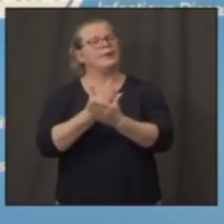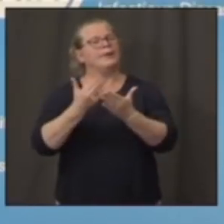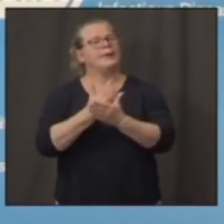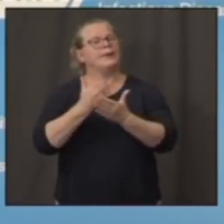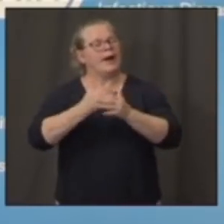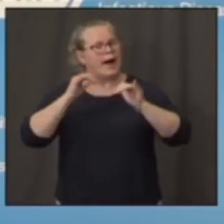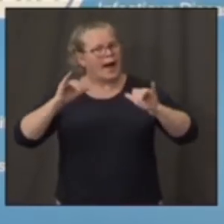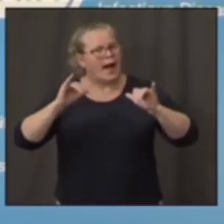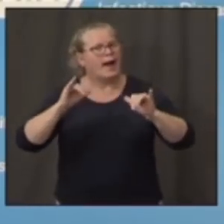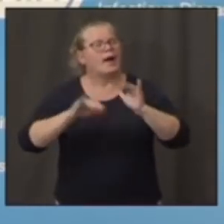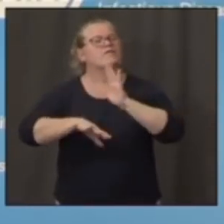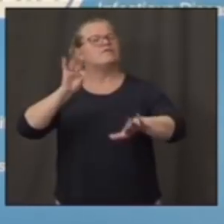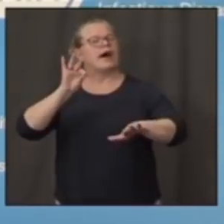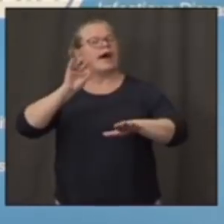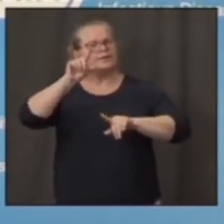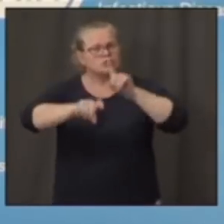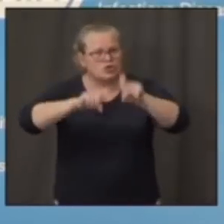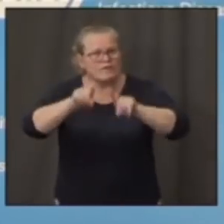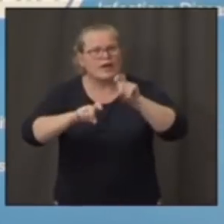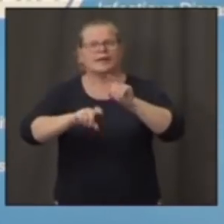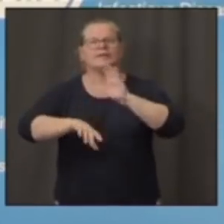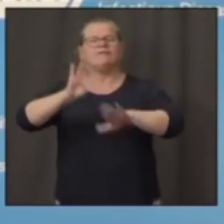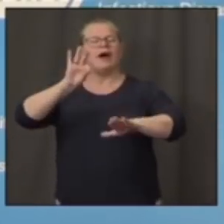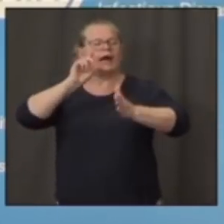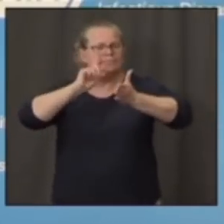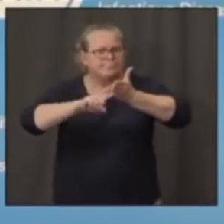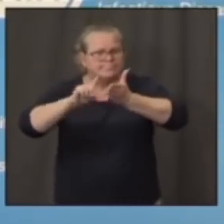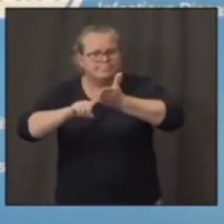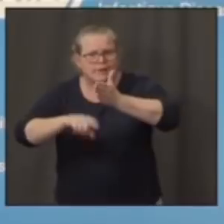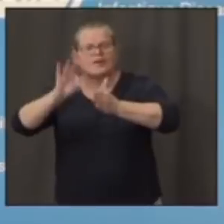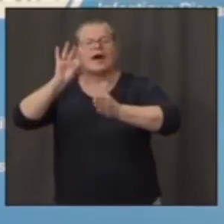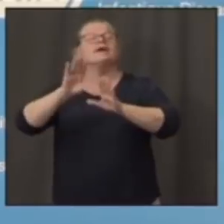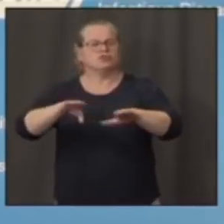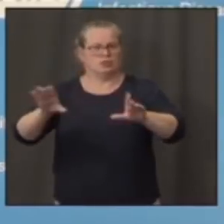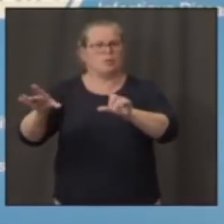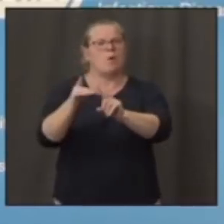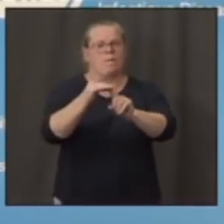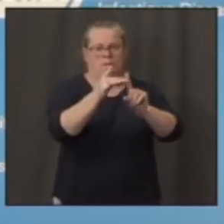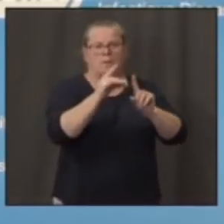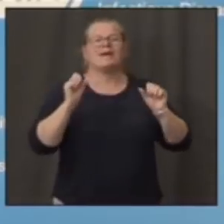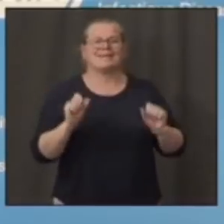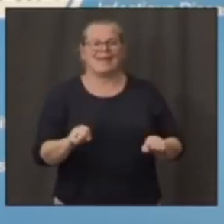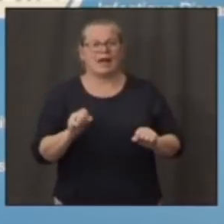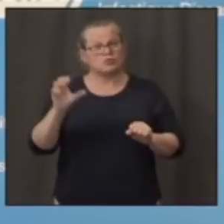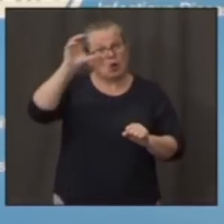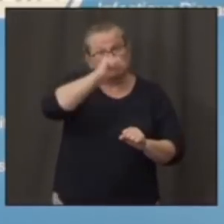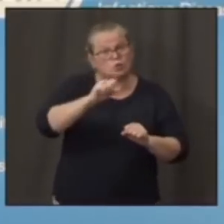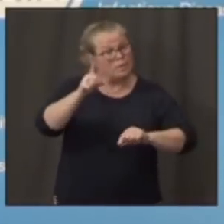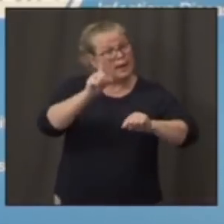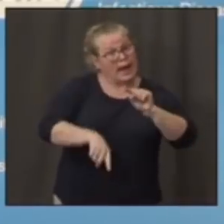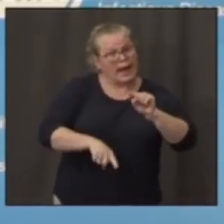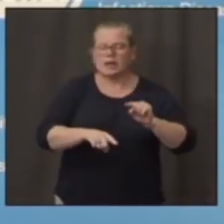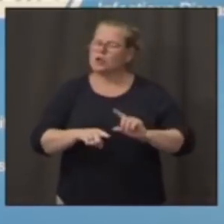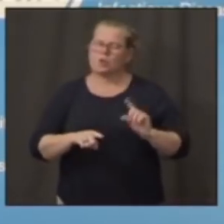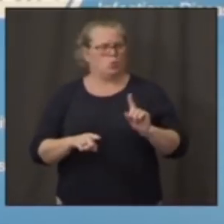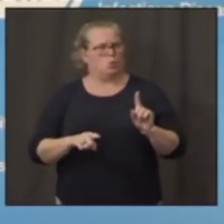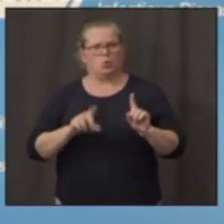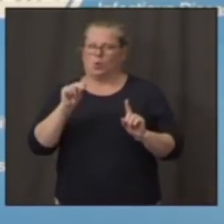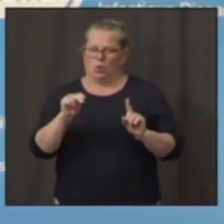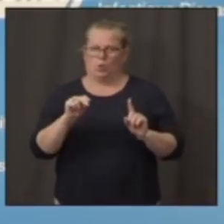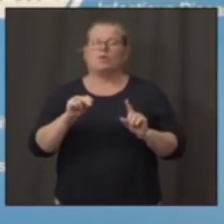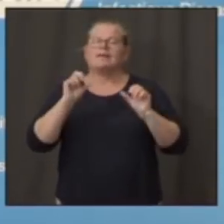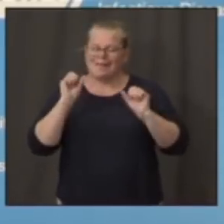can get infected. So you shouldn't be assuming that children are not getting infected. Another recent study showed